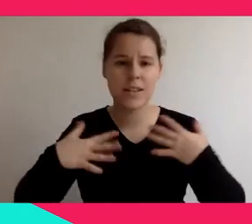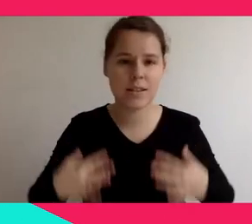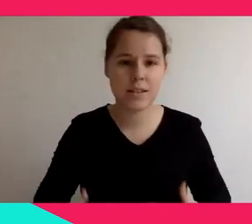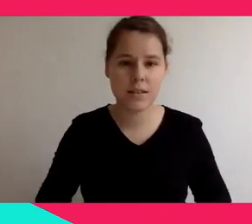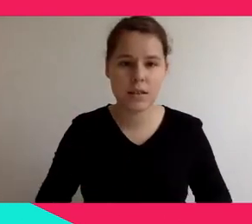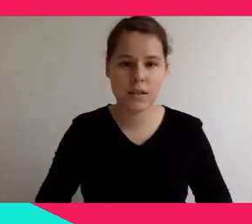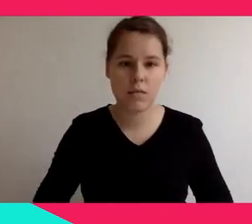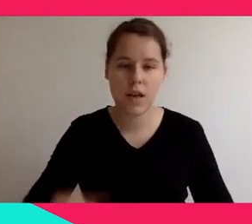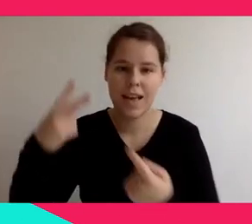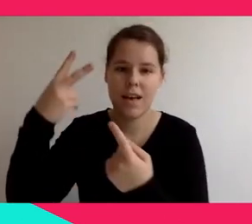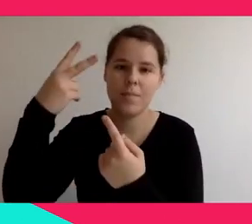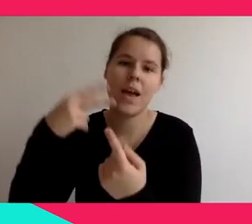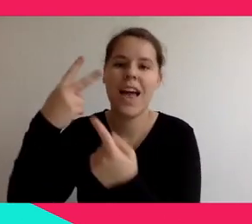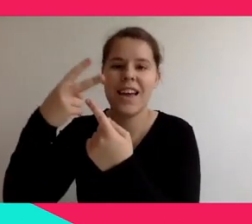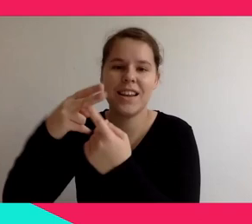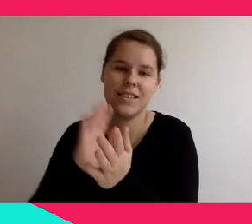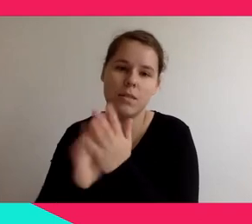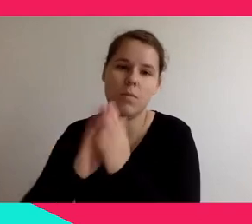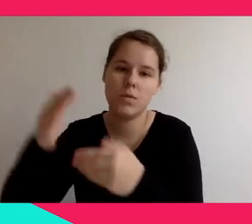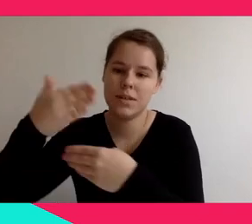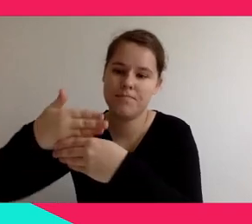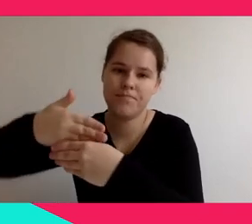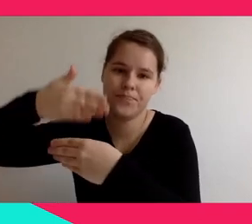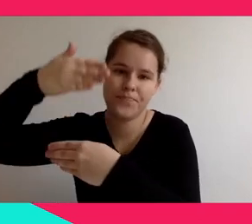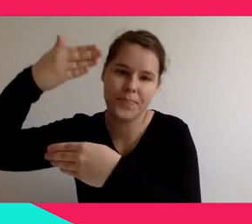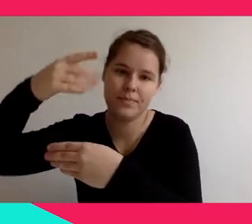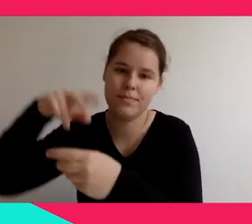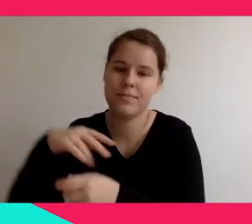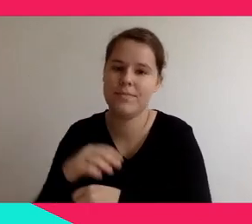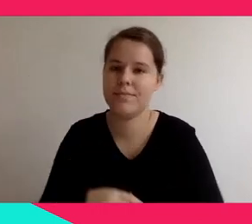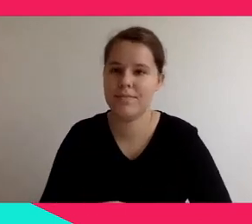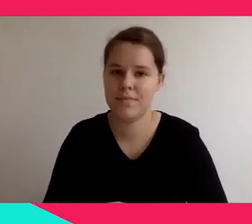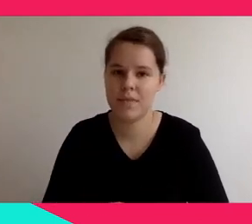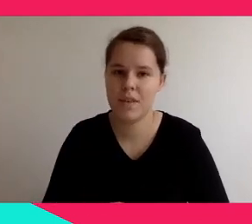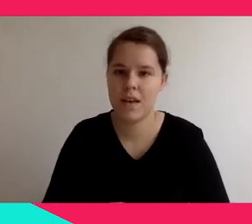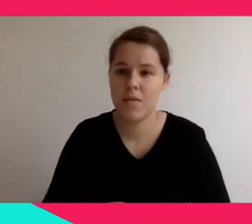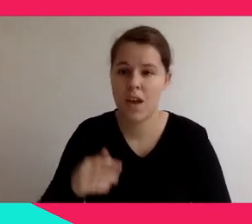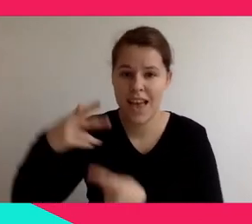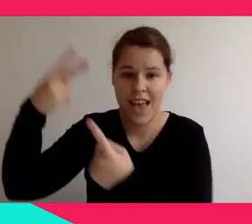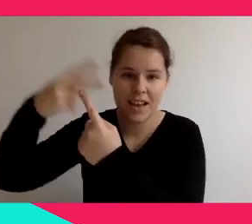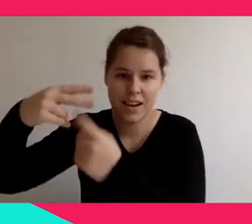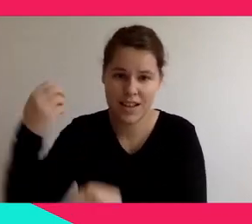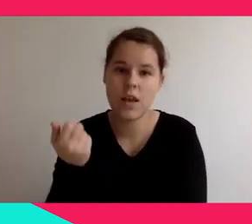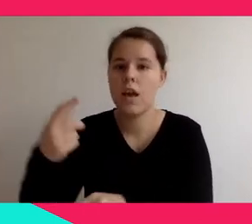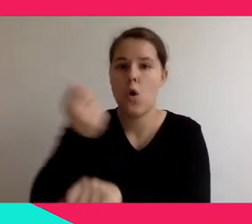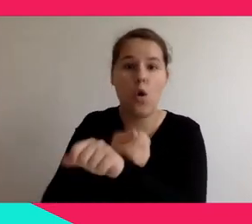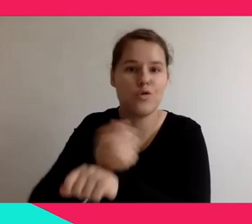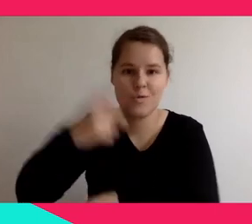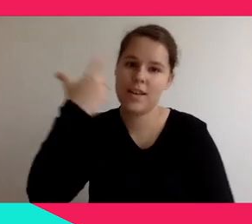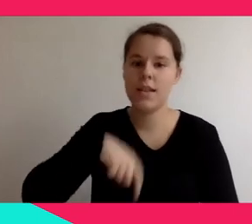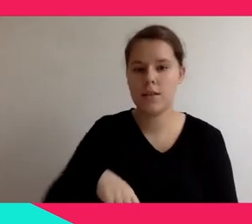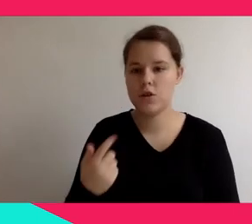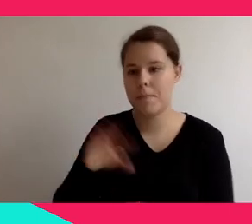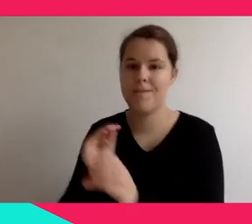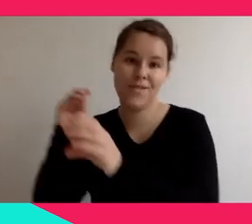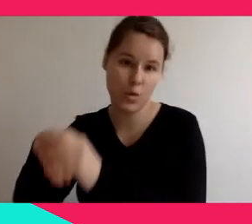you cannot be fooled by that compared to virtual reality, for example. Well, well, even